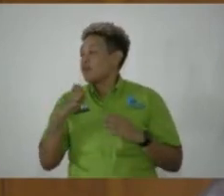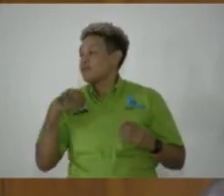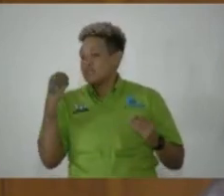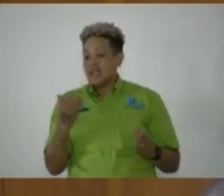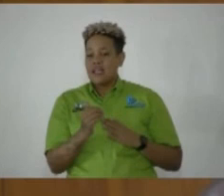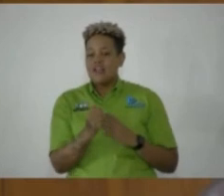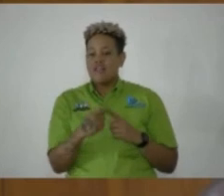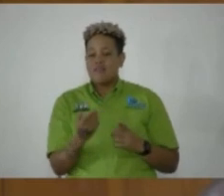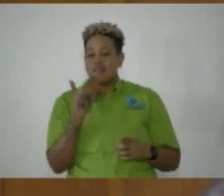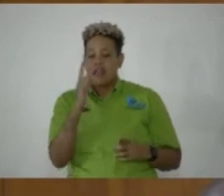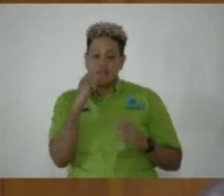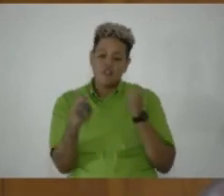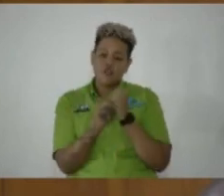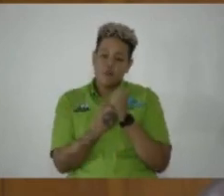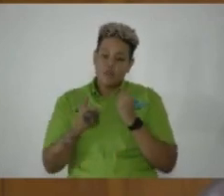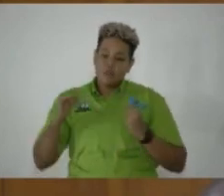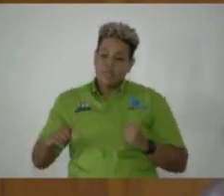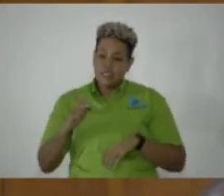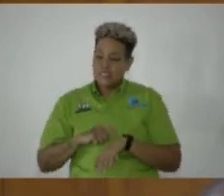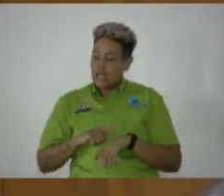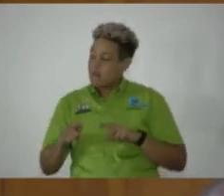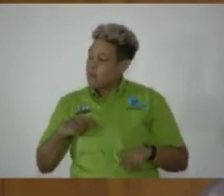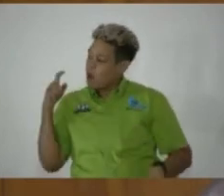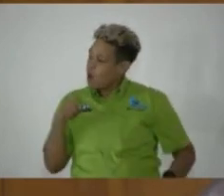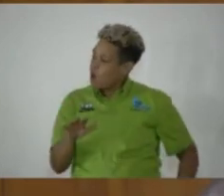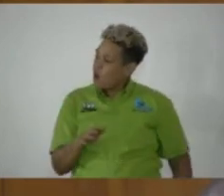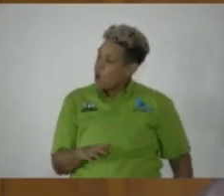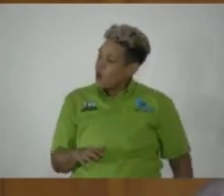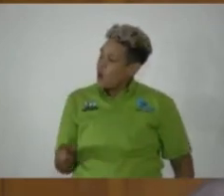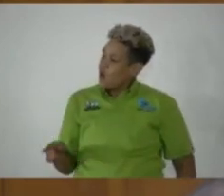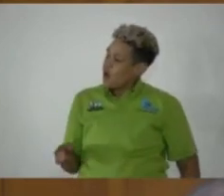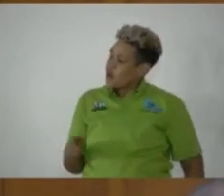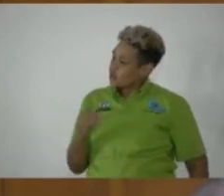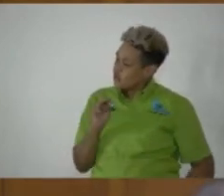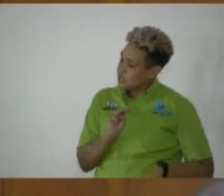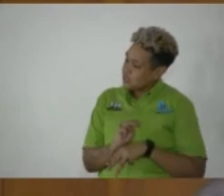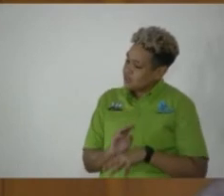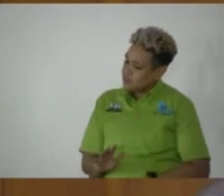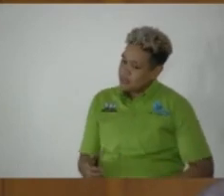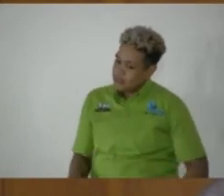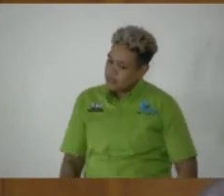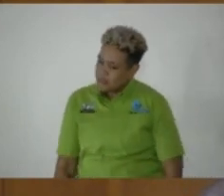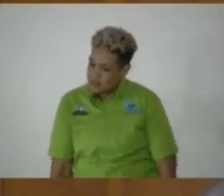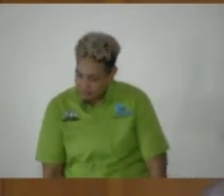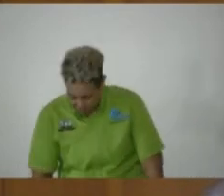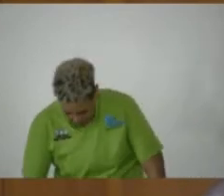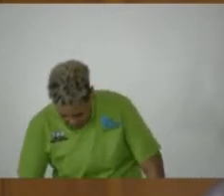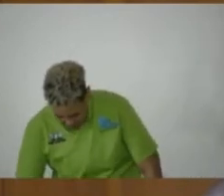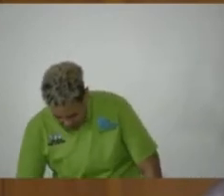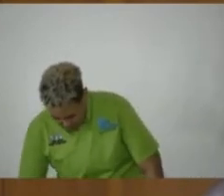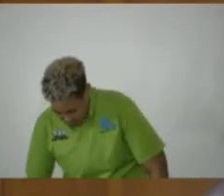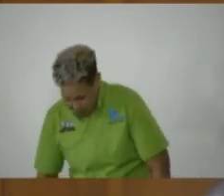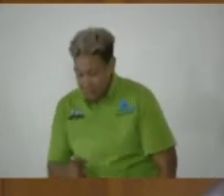leader of the opposition to thank you for supporting me. But my question to the minister, oh, he wasn't